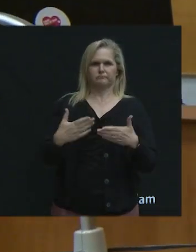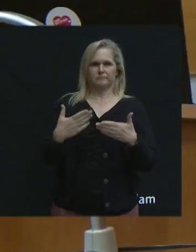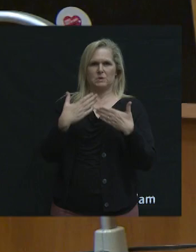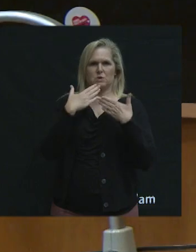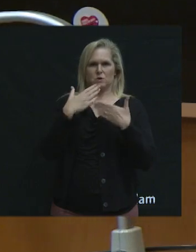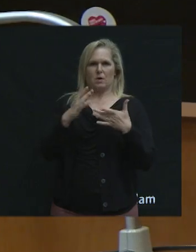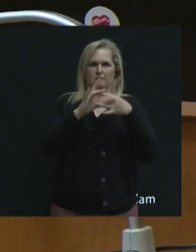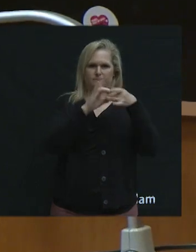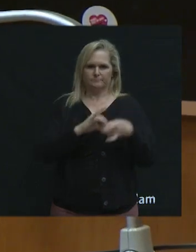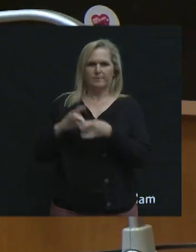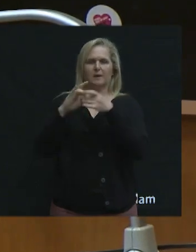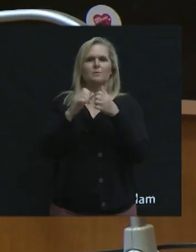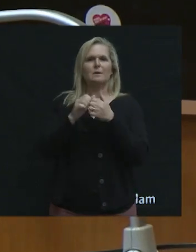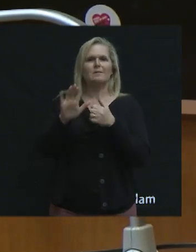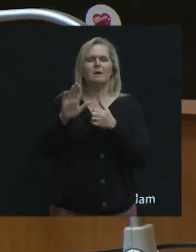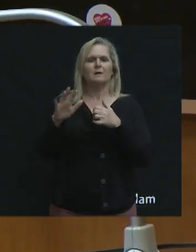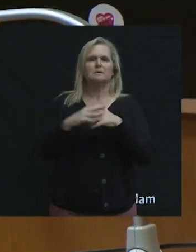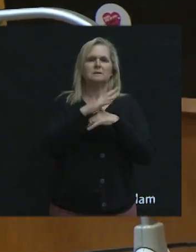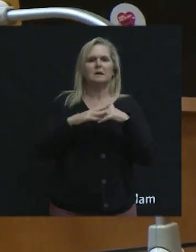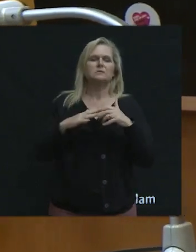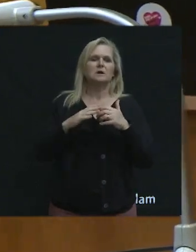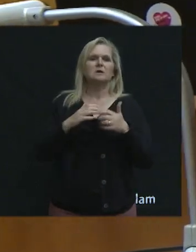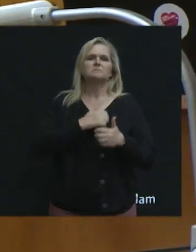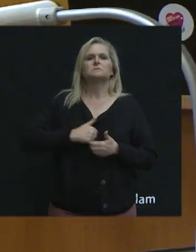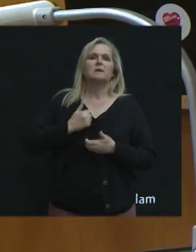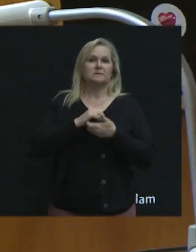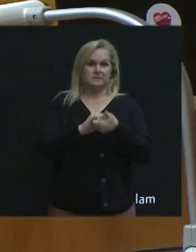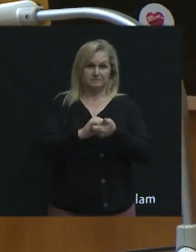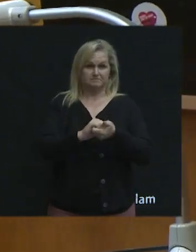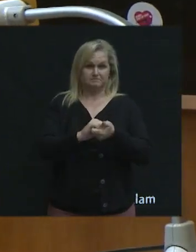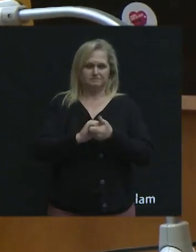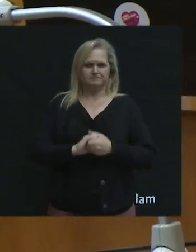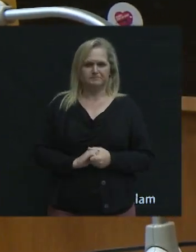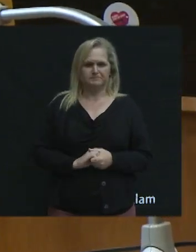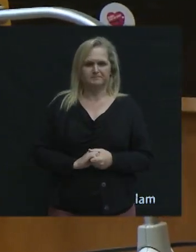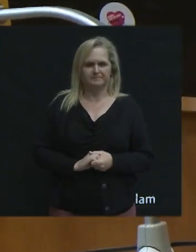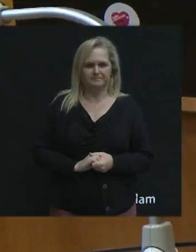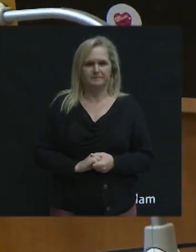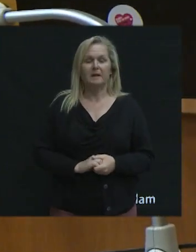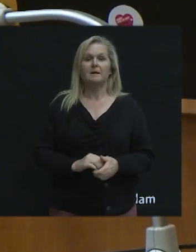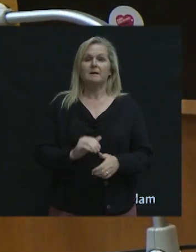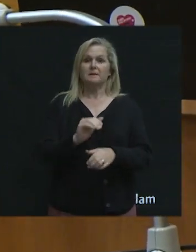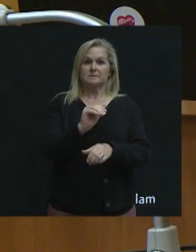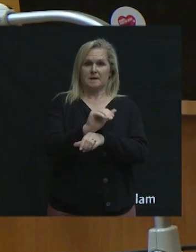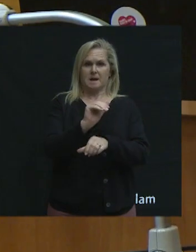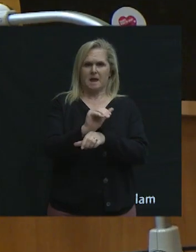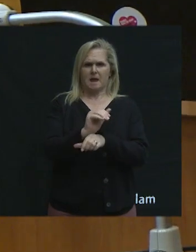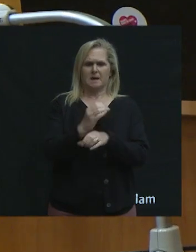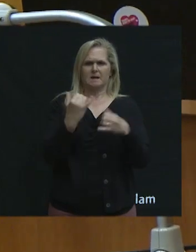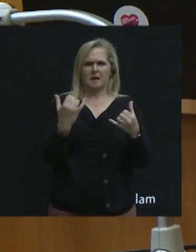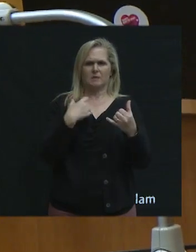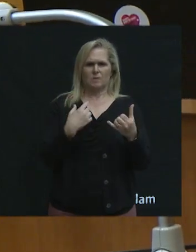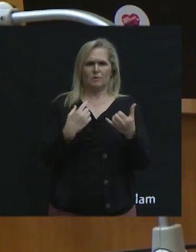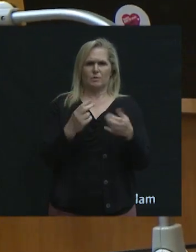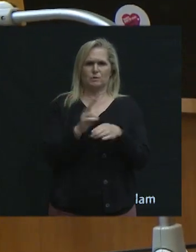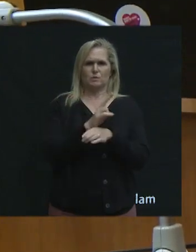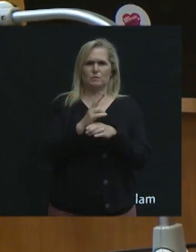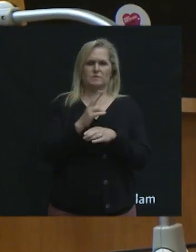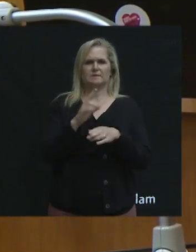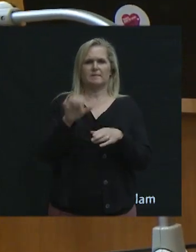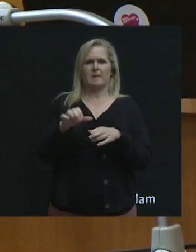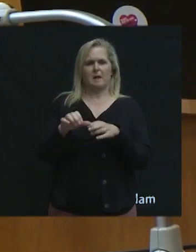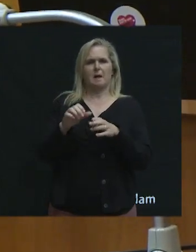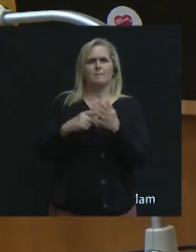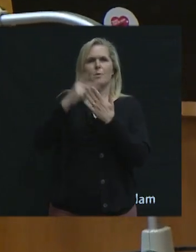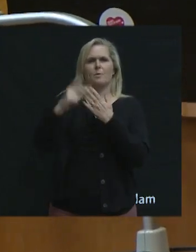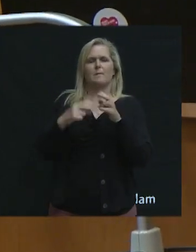reconciliation. So tonight we're going to be using something called Slido.